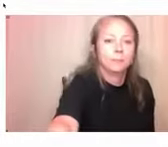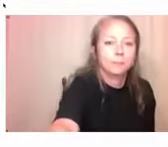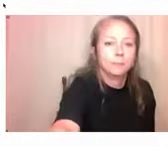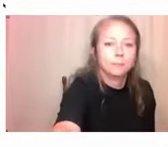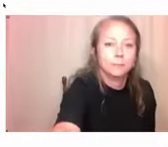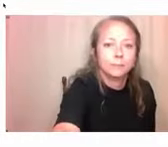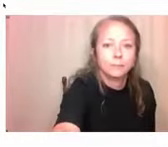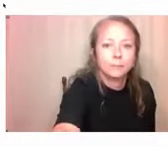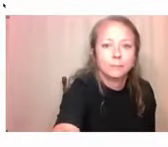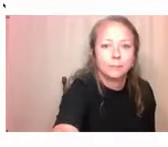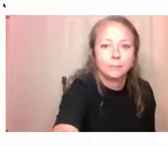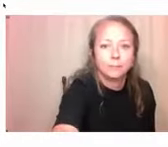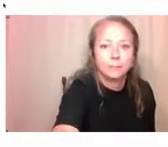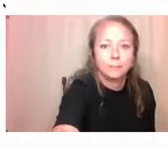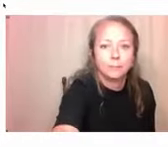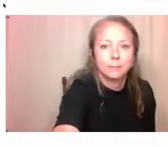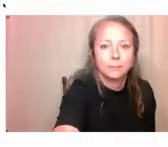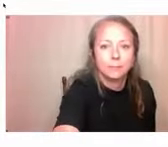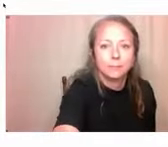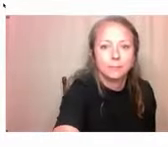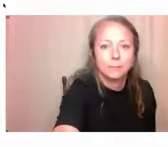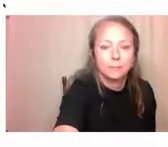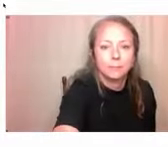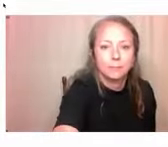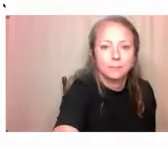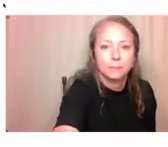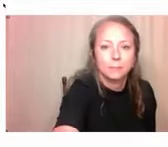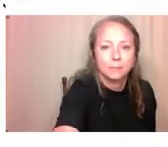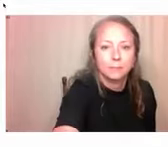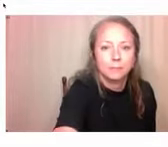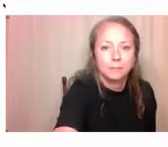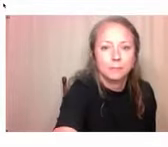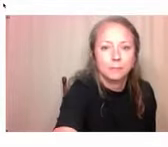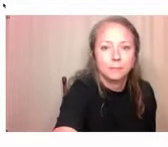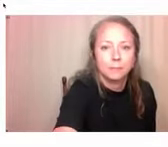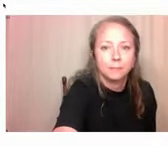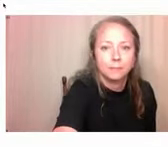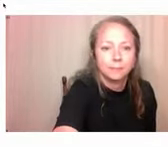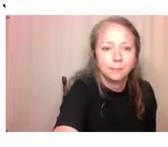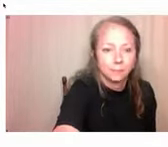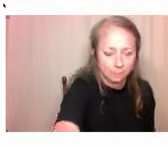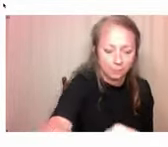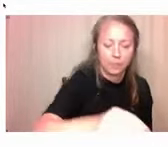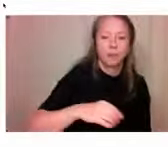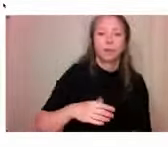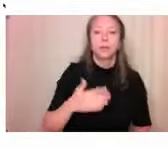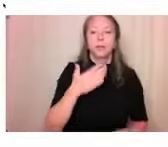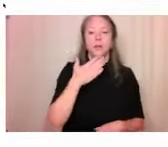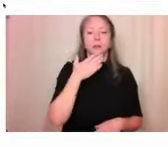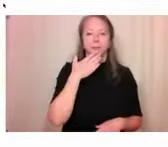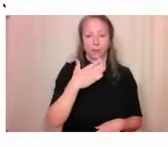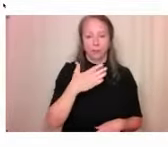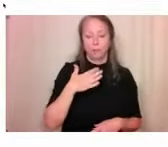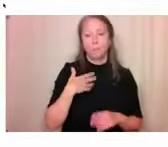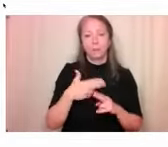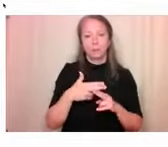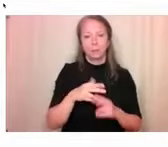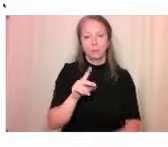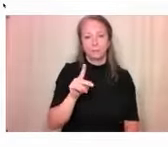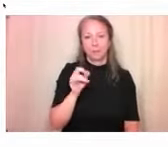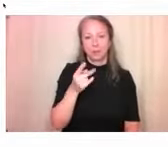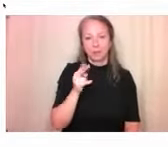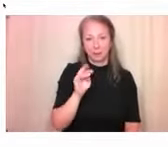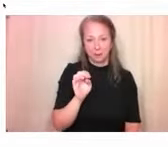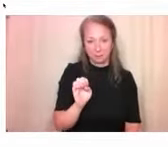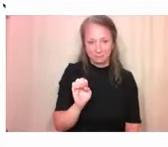Thanks so much, Kate. Yes, my name is Catherine. I'm so happy to be here and to talk to you guys about this really exciting